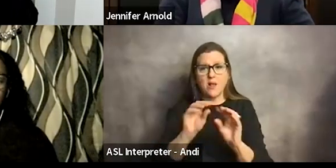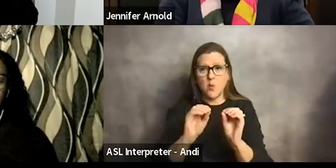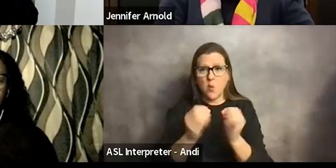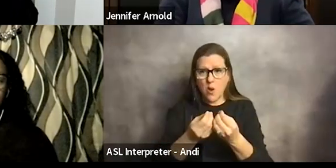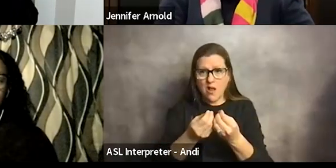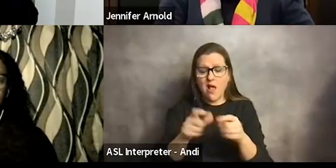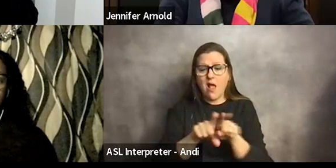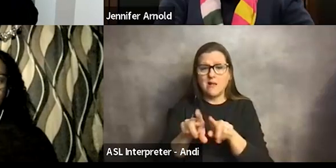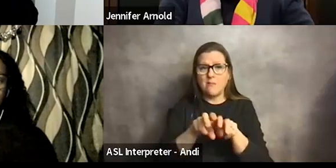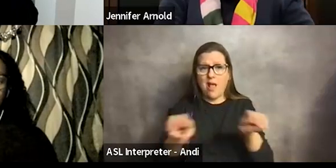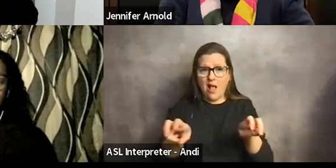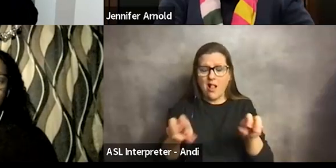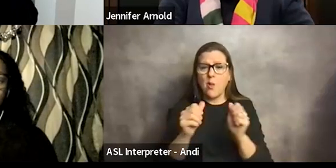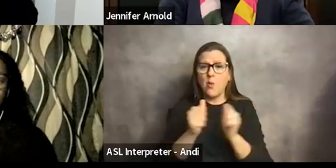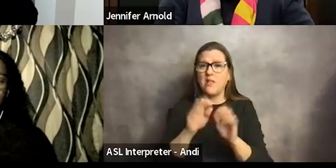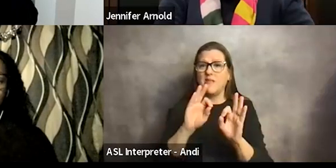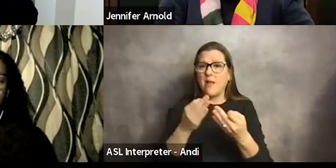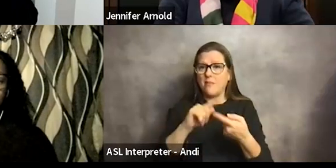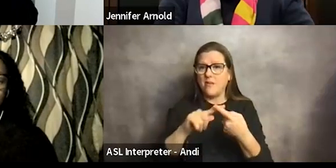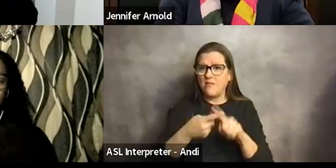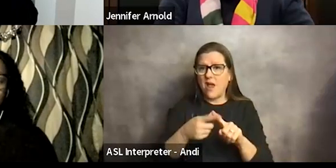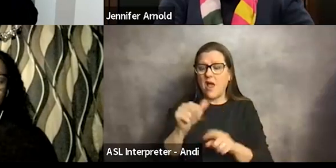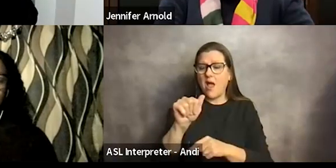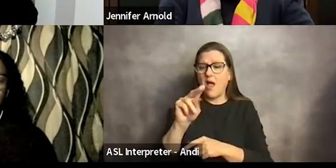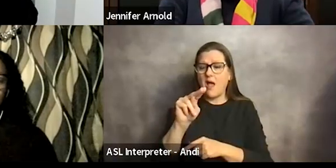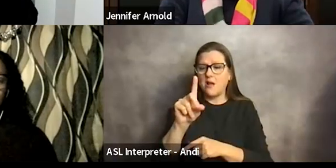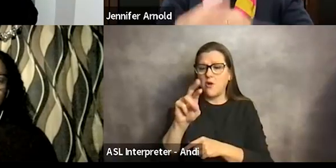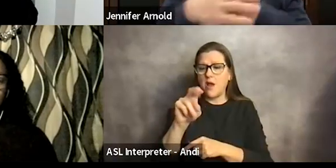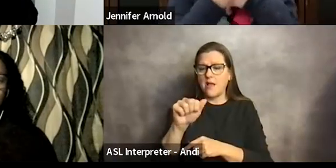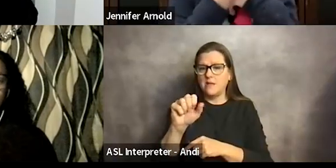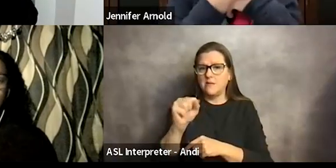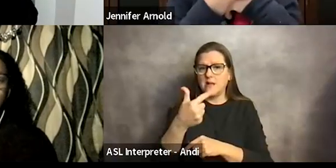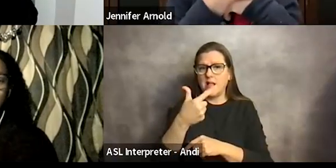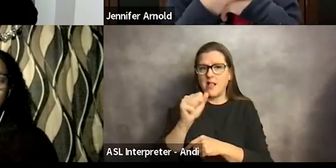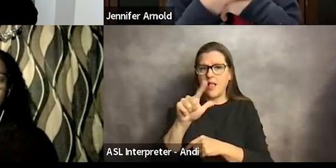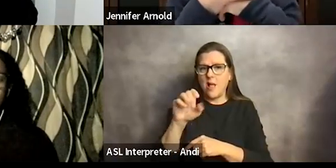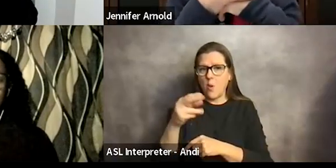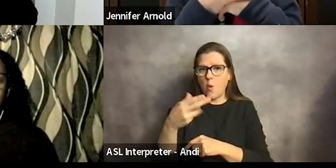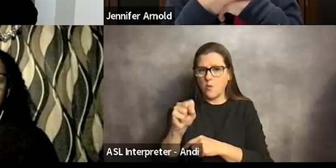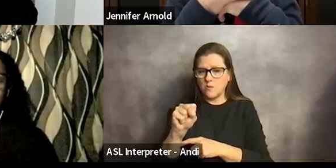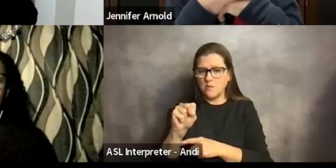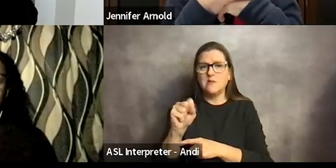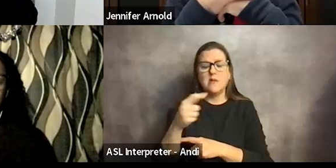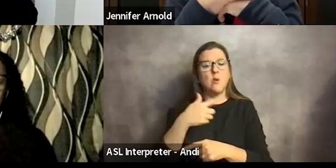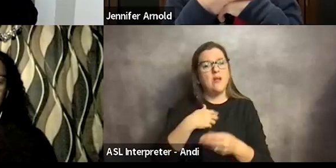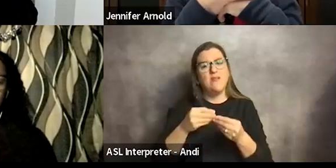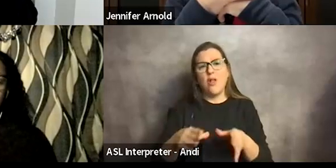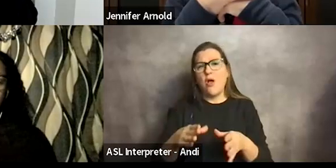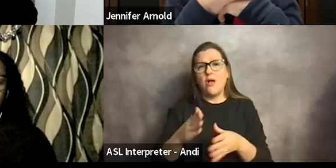as a panel are with the family and the friends of Andres Galejos. And we've lost some pretty incredible